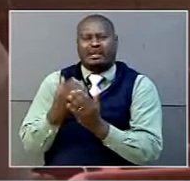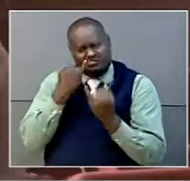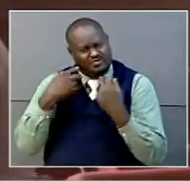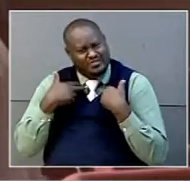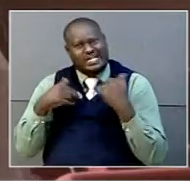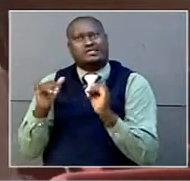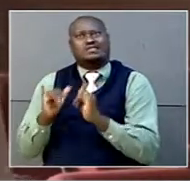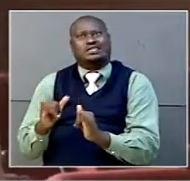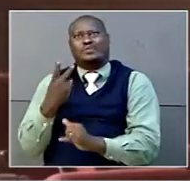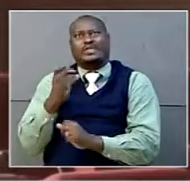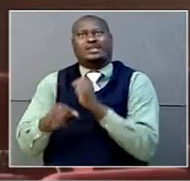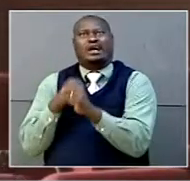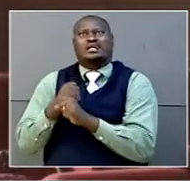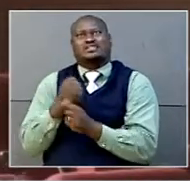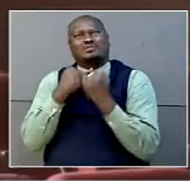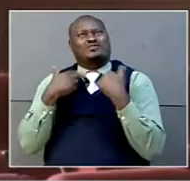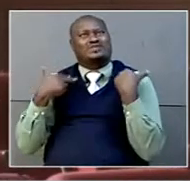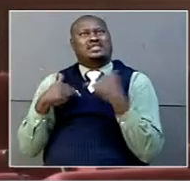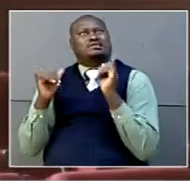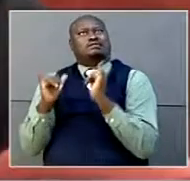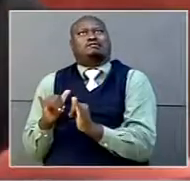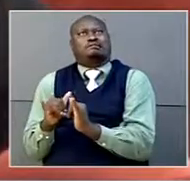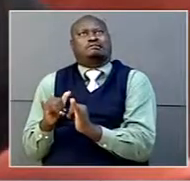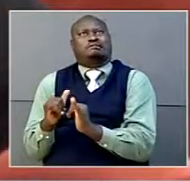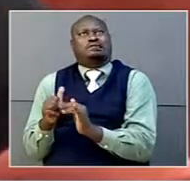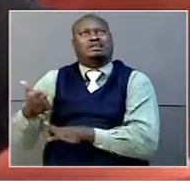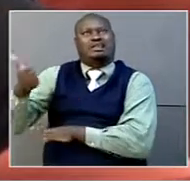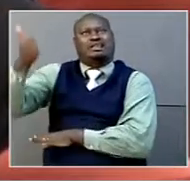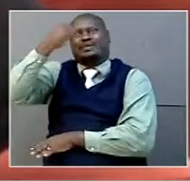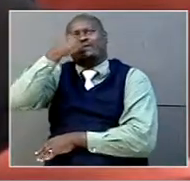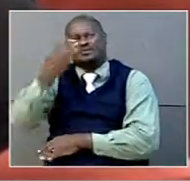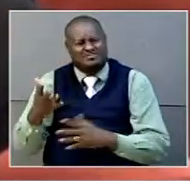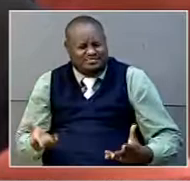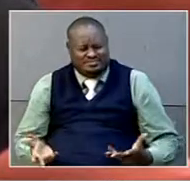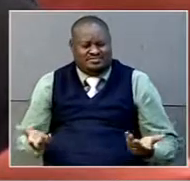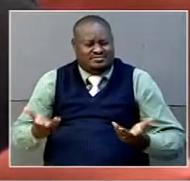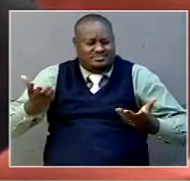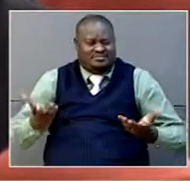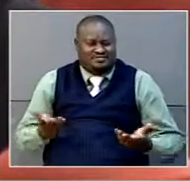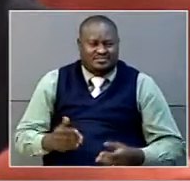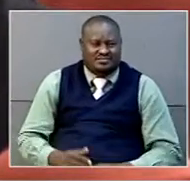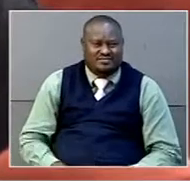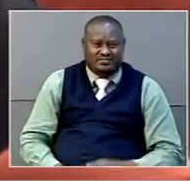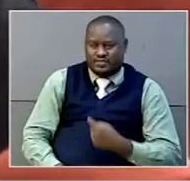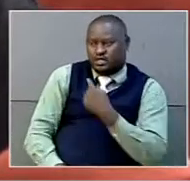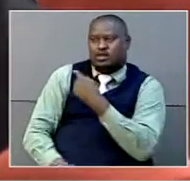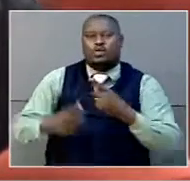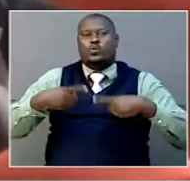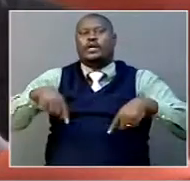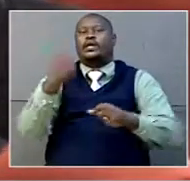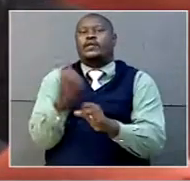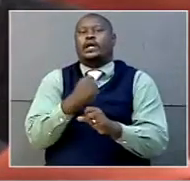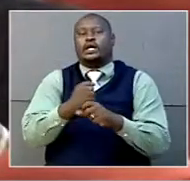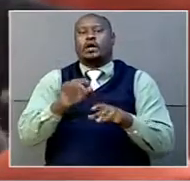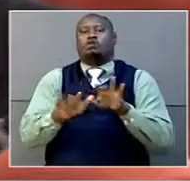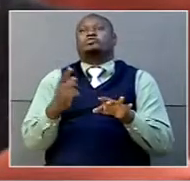20 years and you retire and you are still an information officer. We are not more desk officers. Our work requires